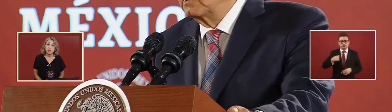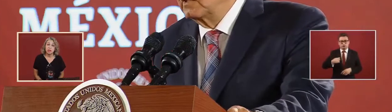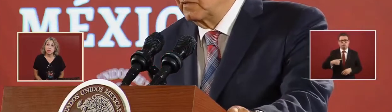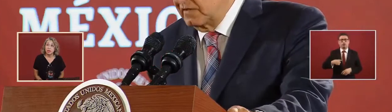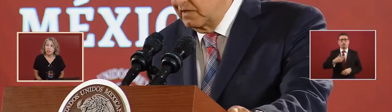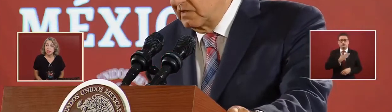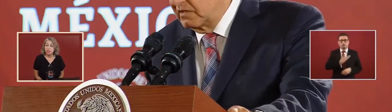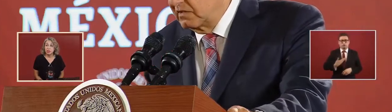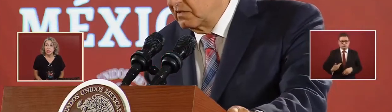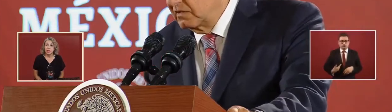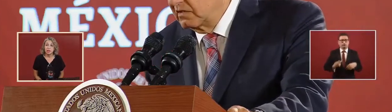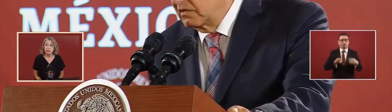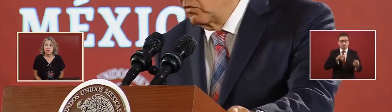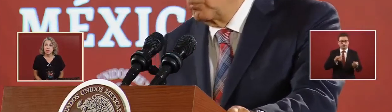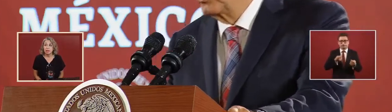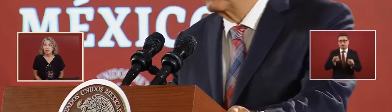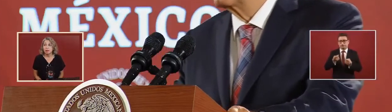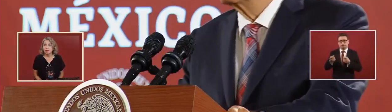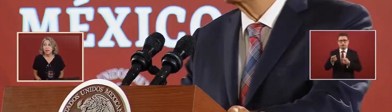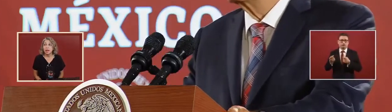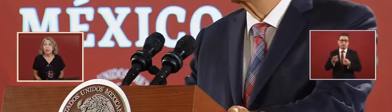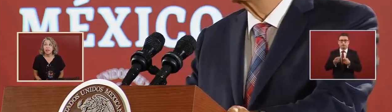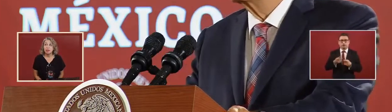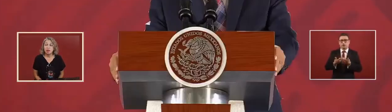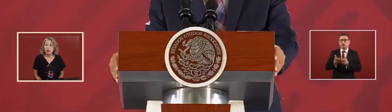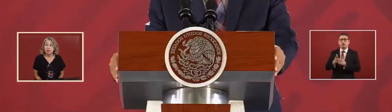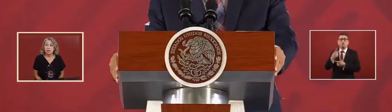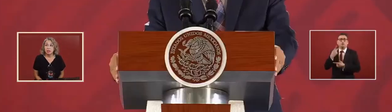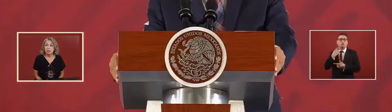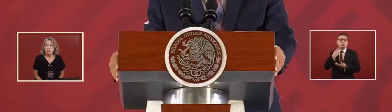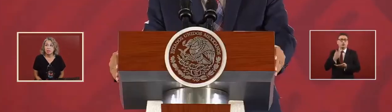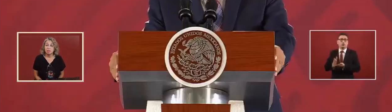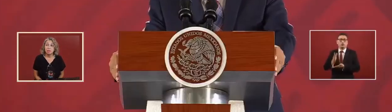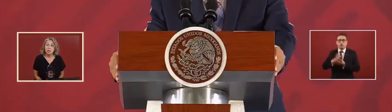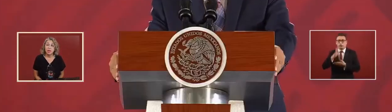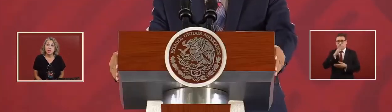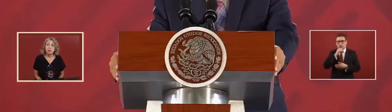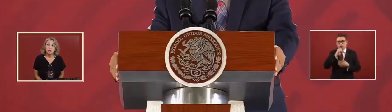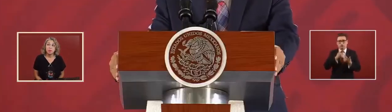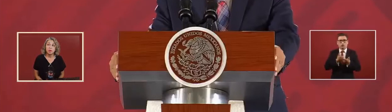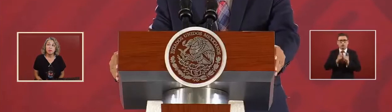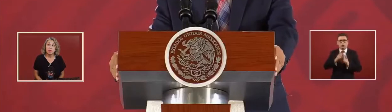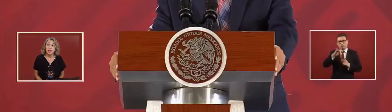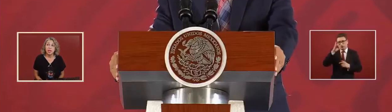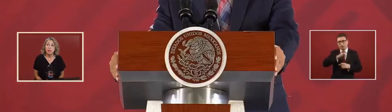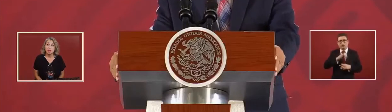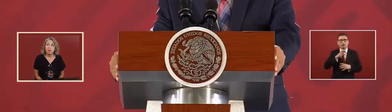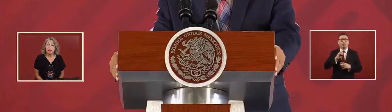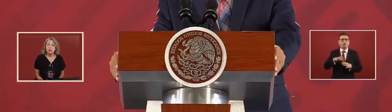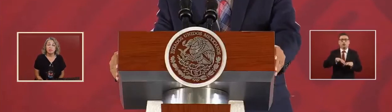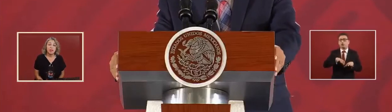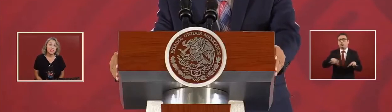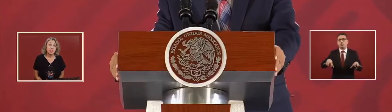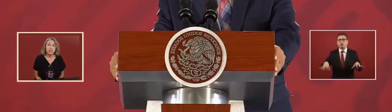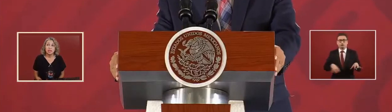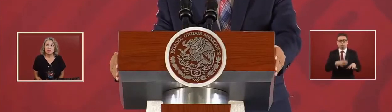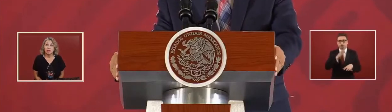And I cannot be a group of a faction or party.